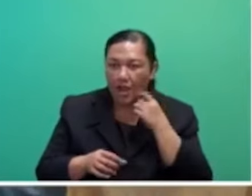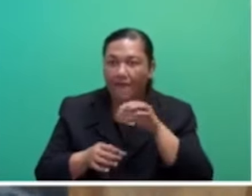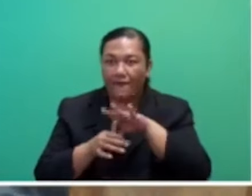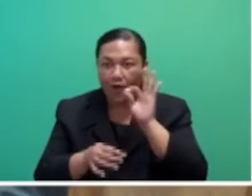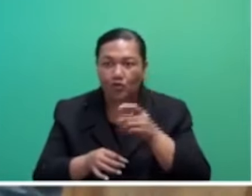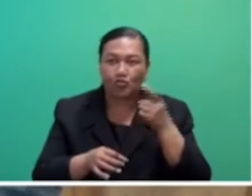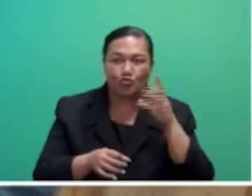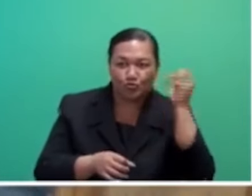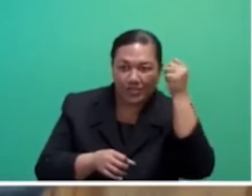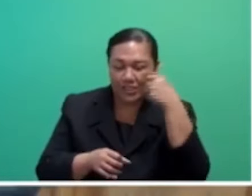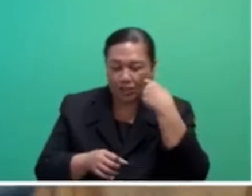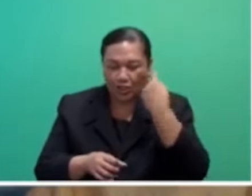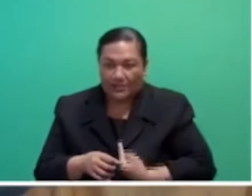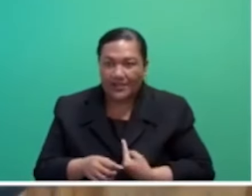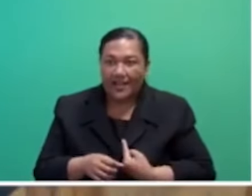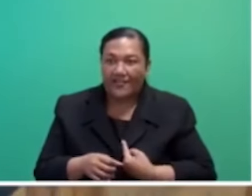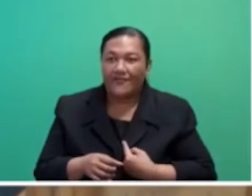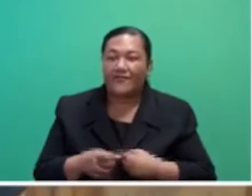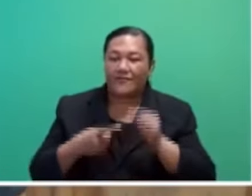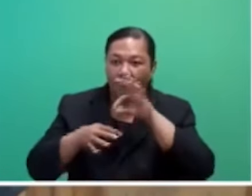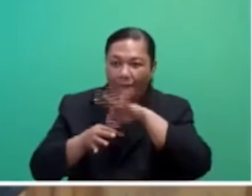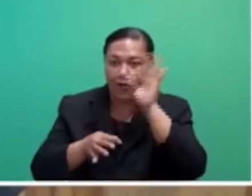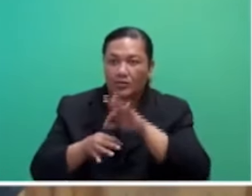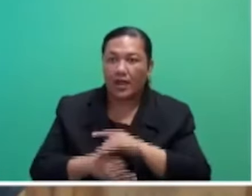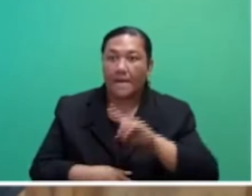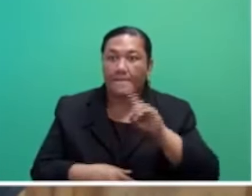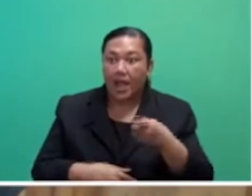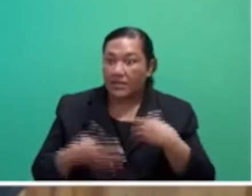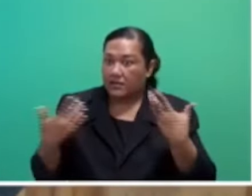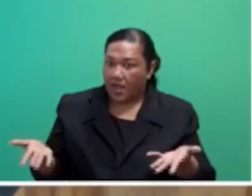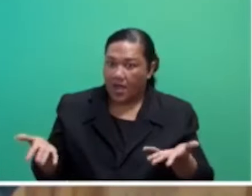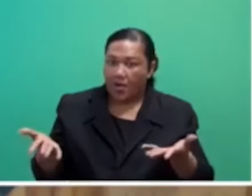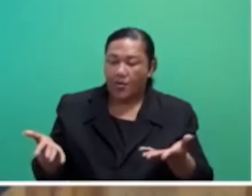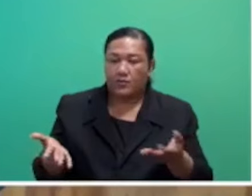And at times, they are given the biggest runaround of their life.